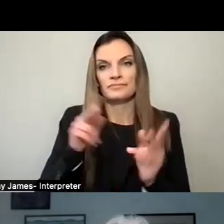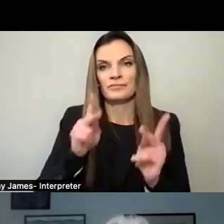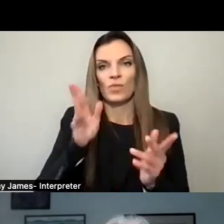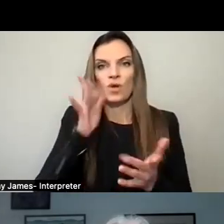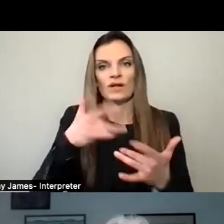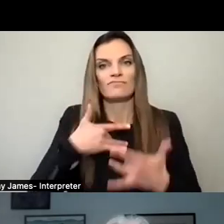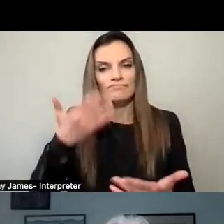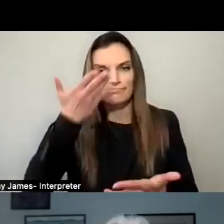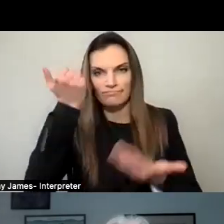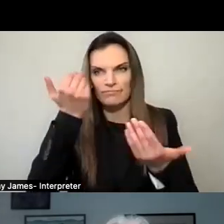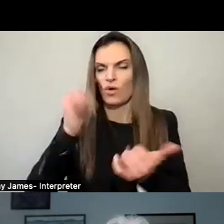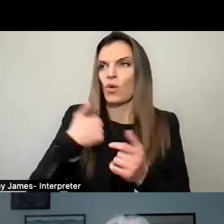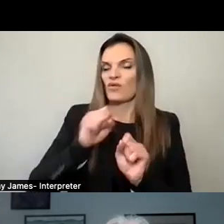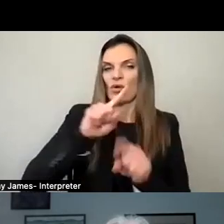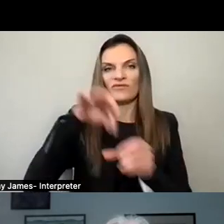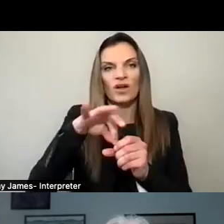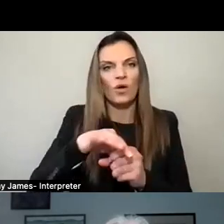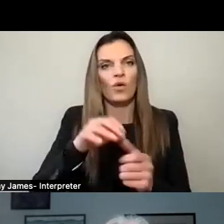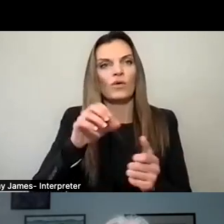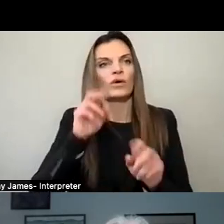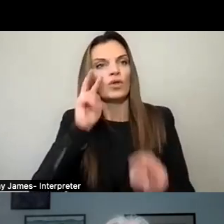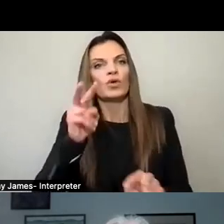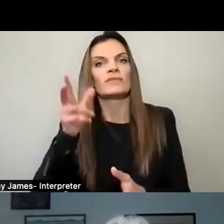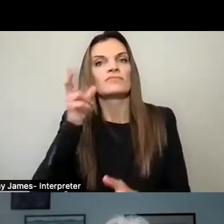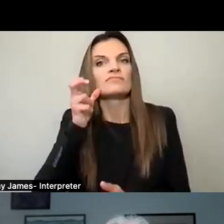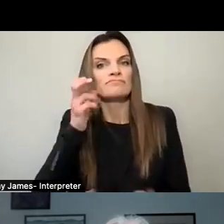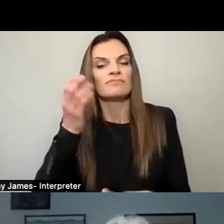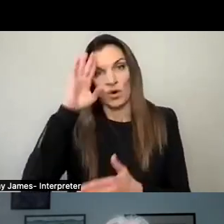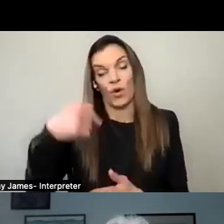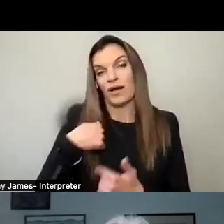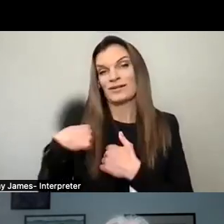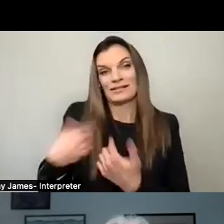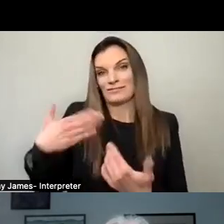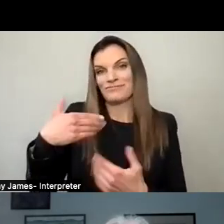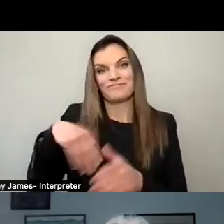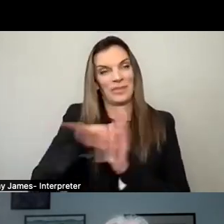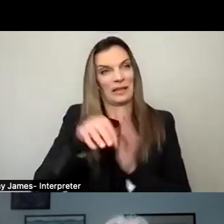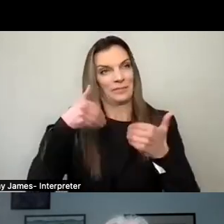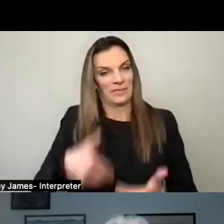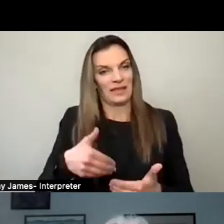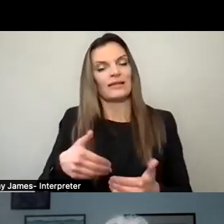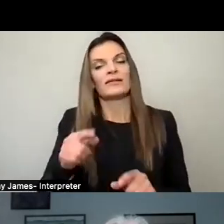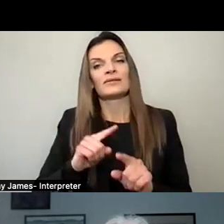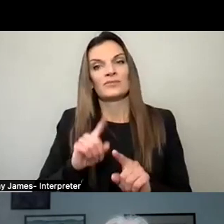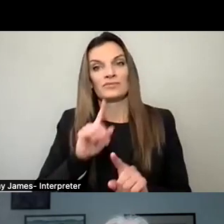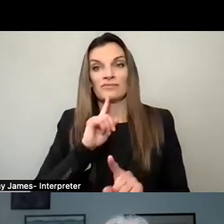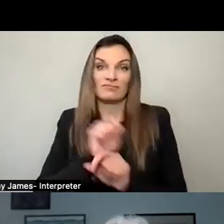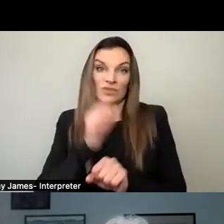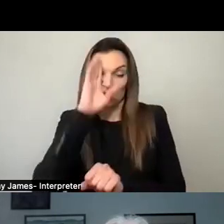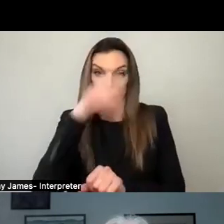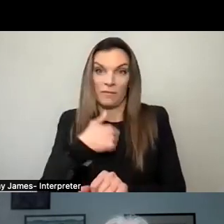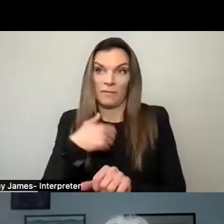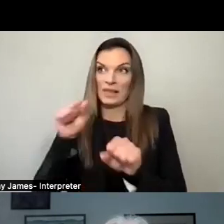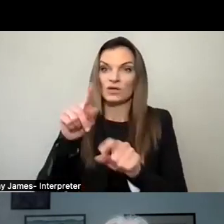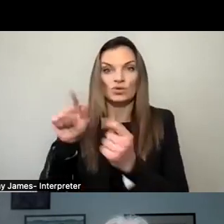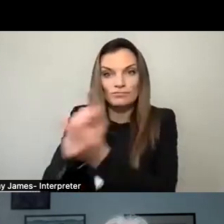to show up to vote, to look and to listen. And as a non-incumbent, I can tell you that it definitely impacts the ability for me to reach out